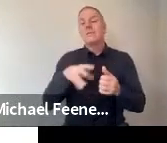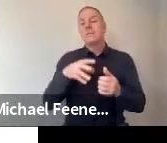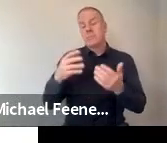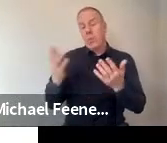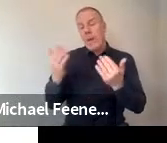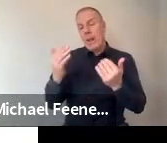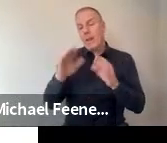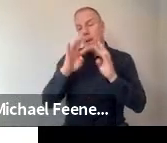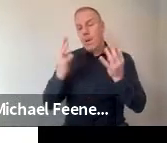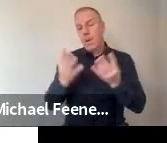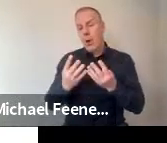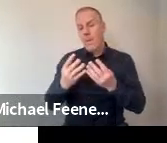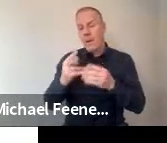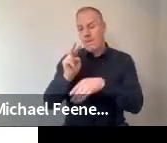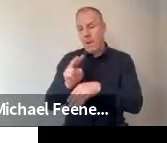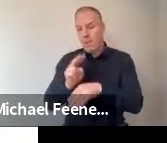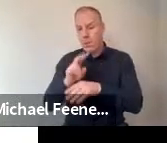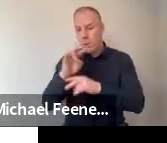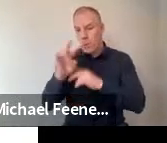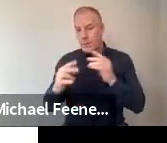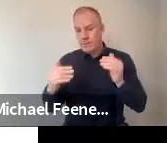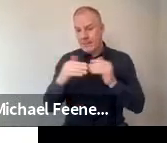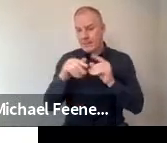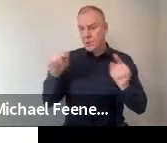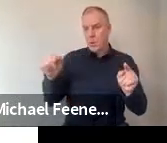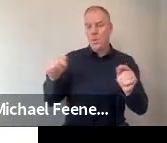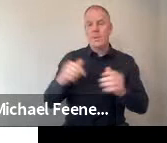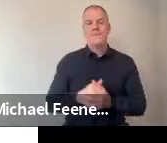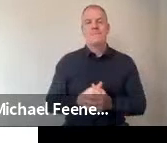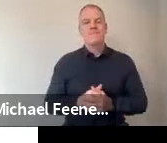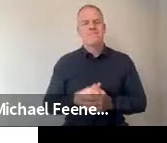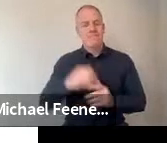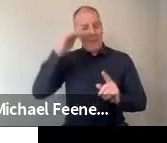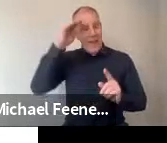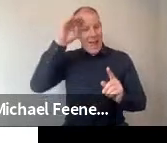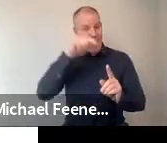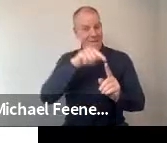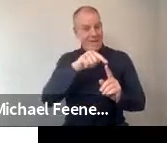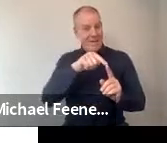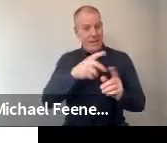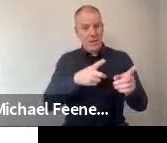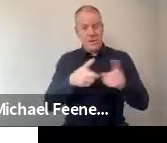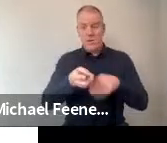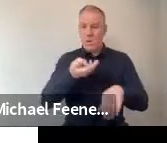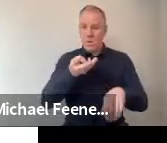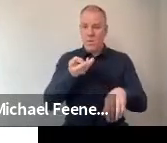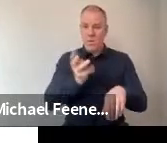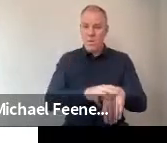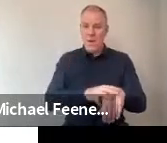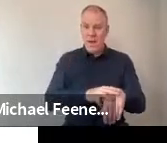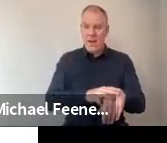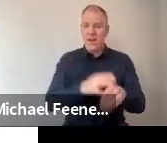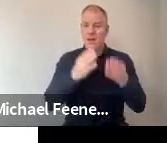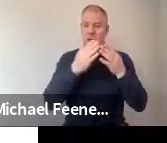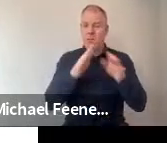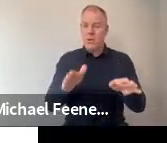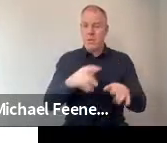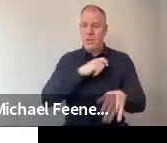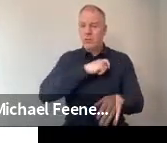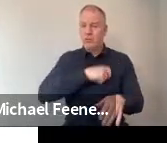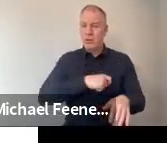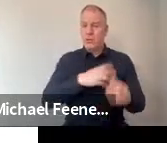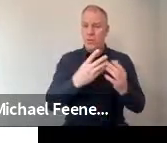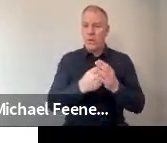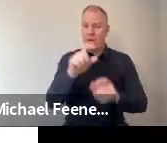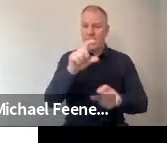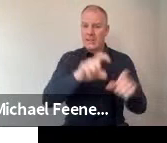Monitor. And we found that Ireland was performing very well on public trust in science compared